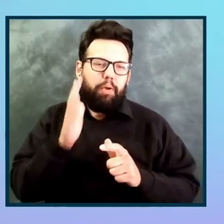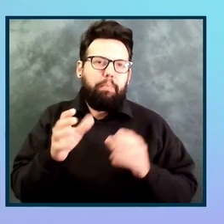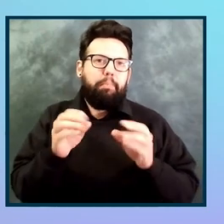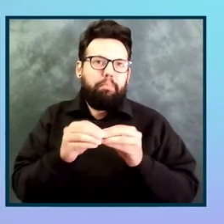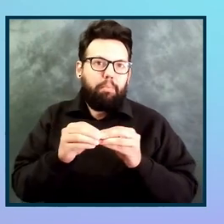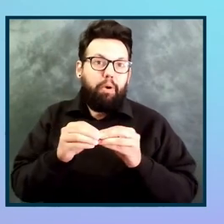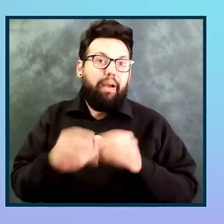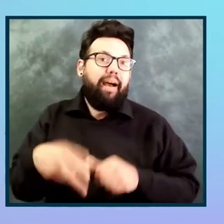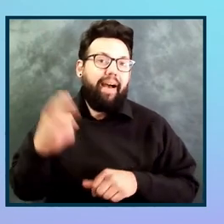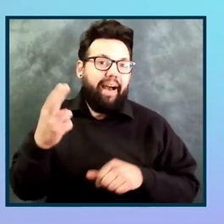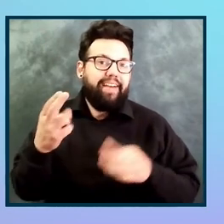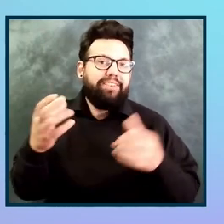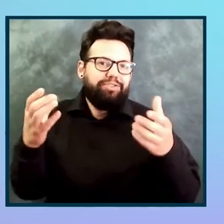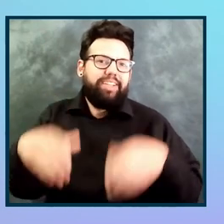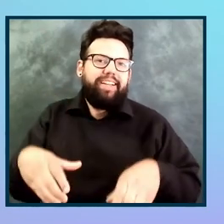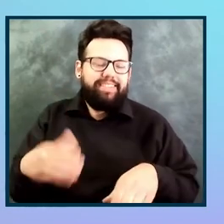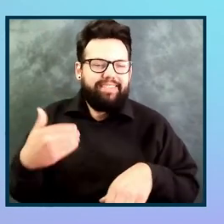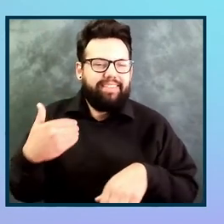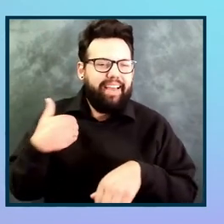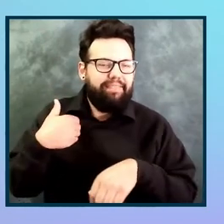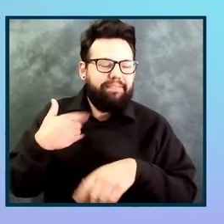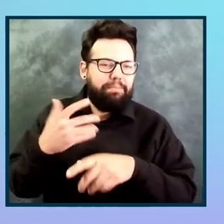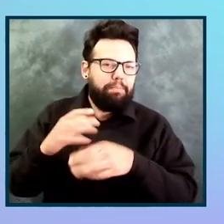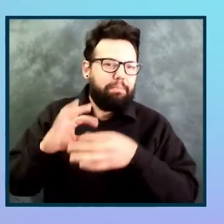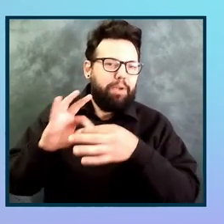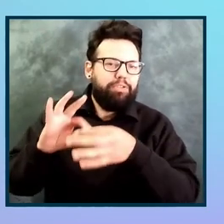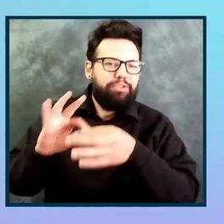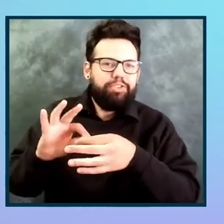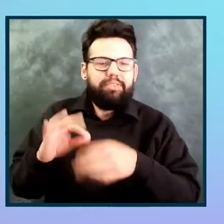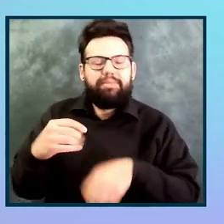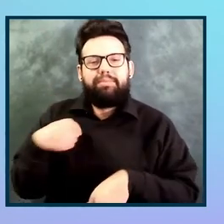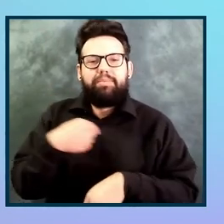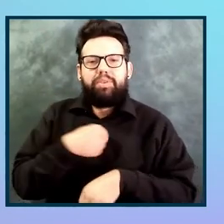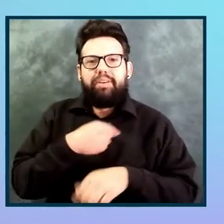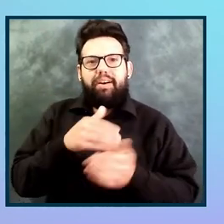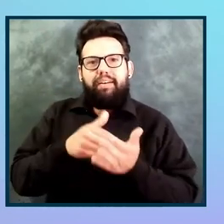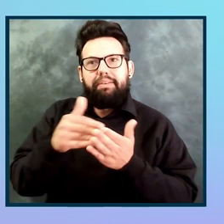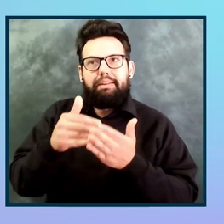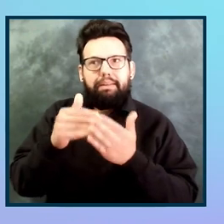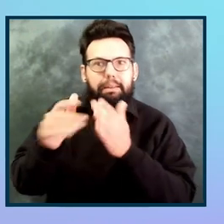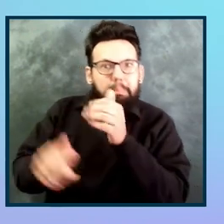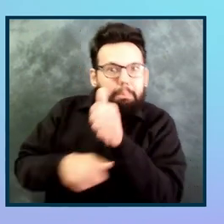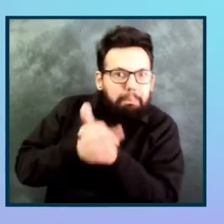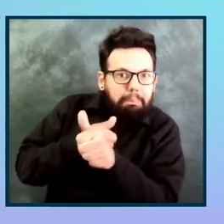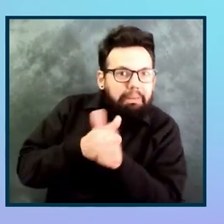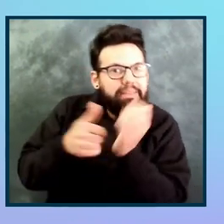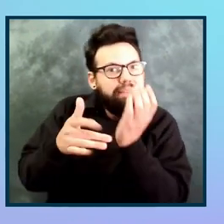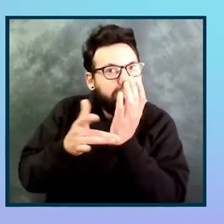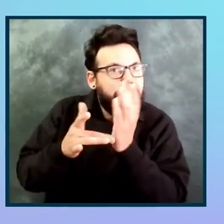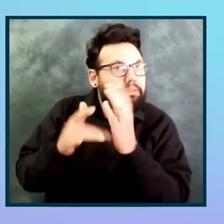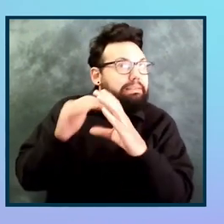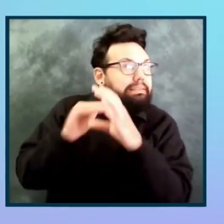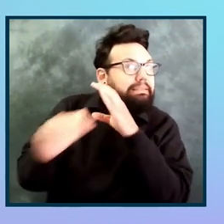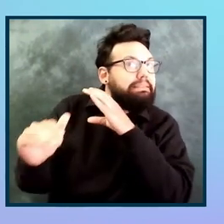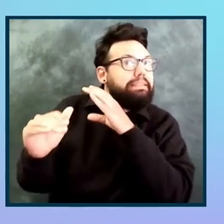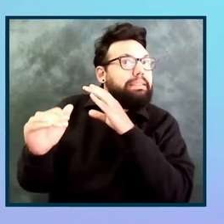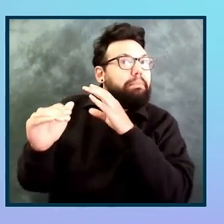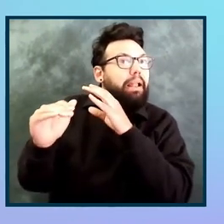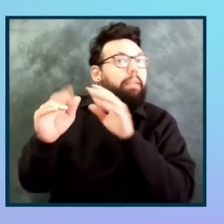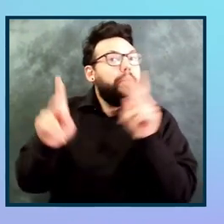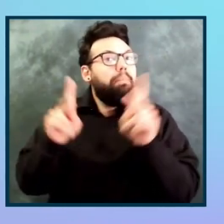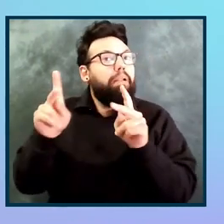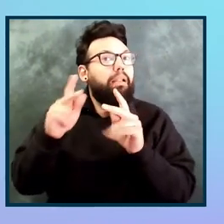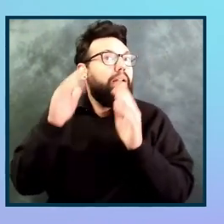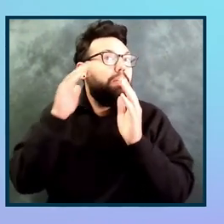do this, especially these days, hiding behind technology and sending emails and then expecting some kind of relationship to be built in that